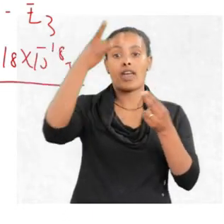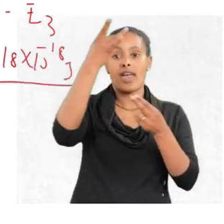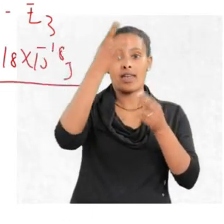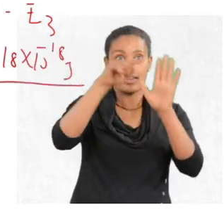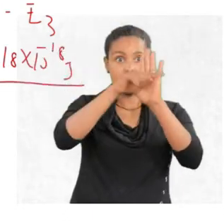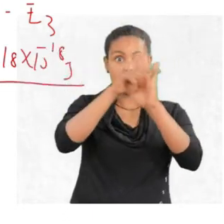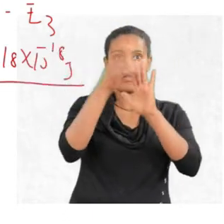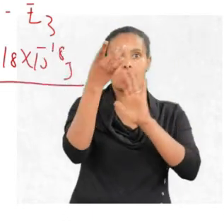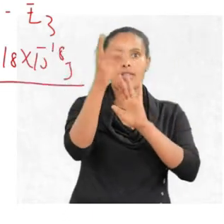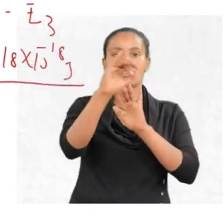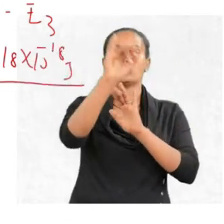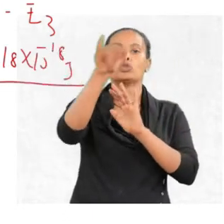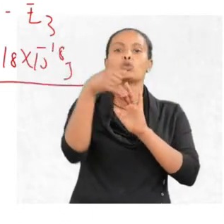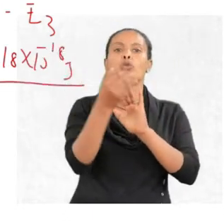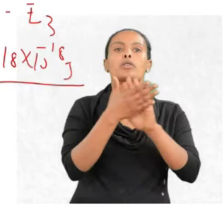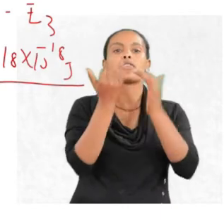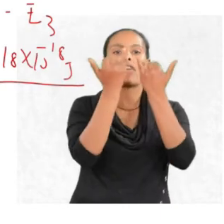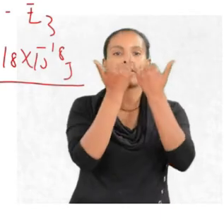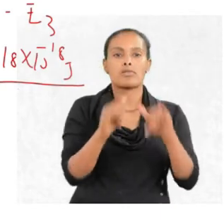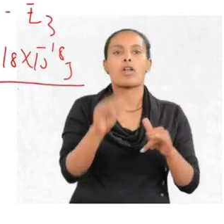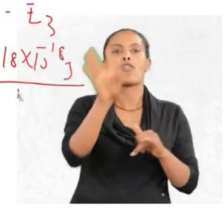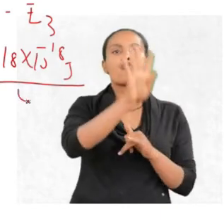four.